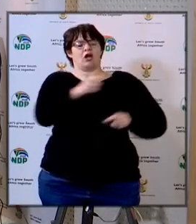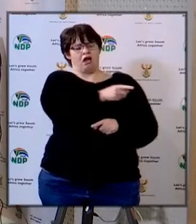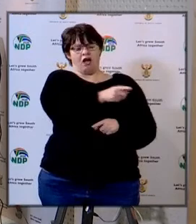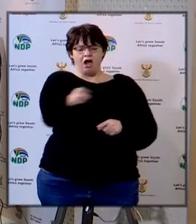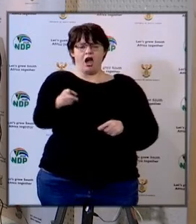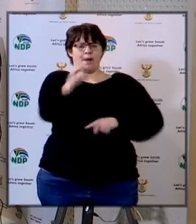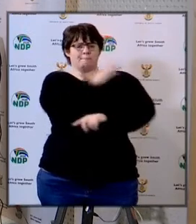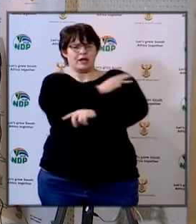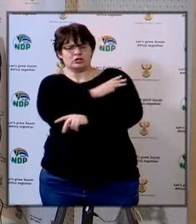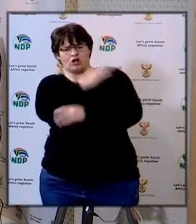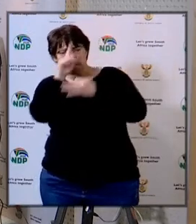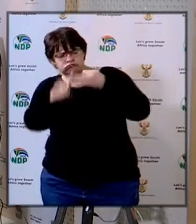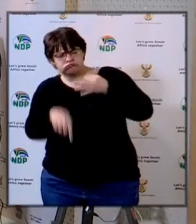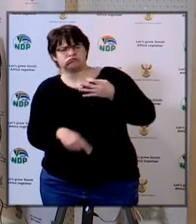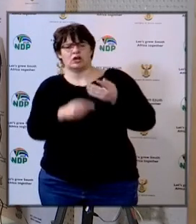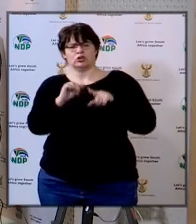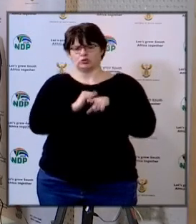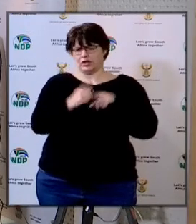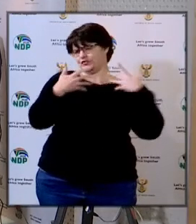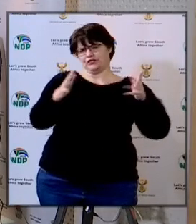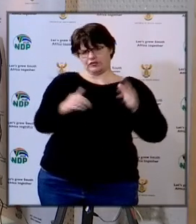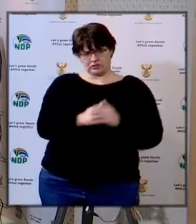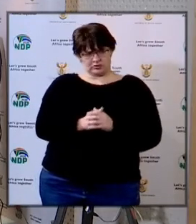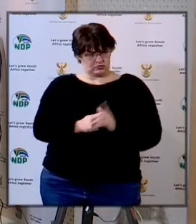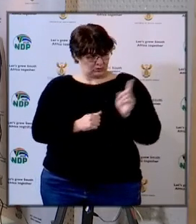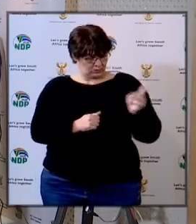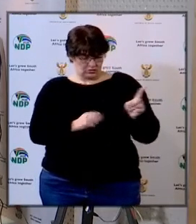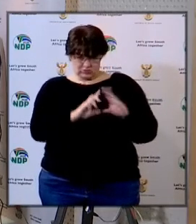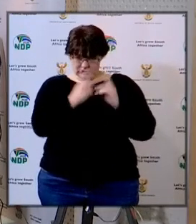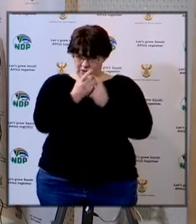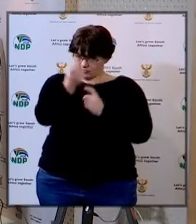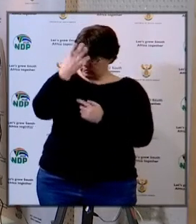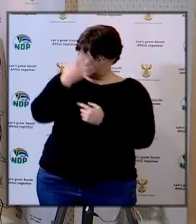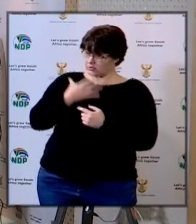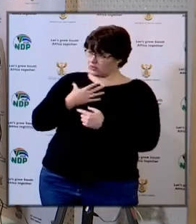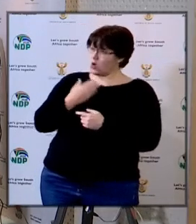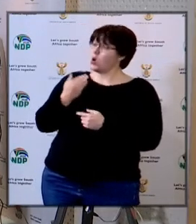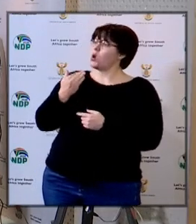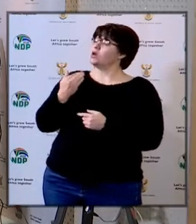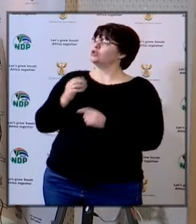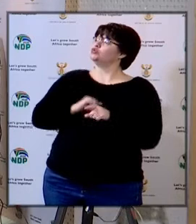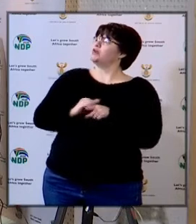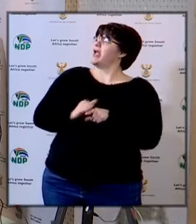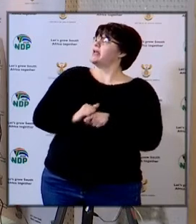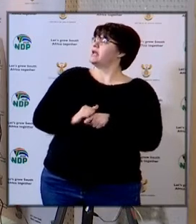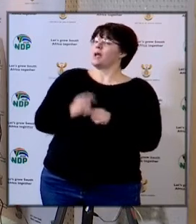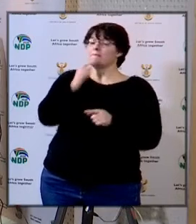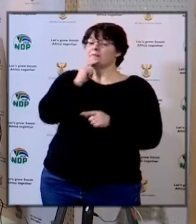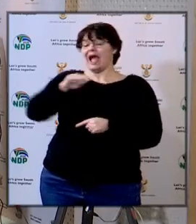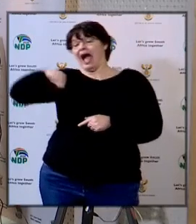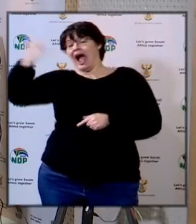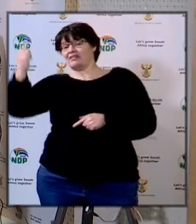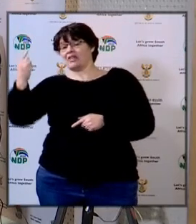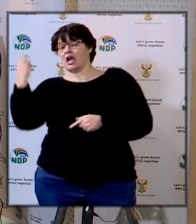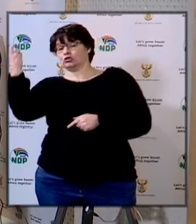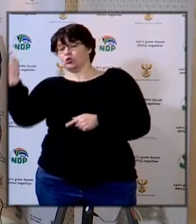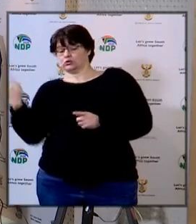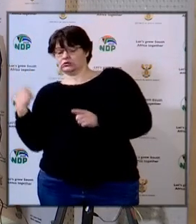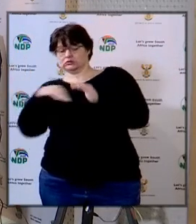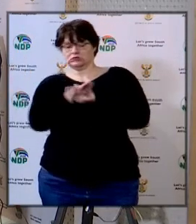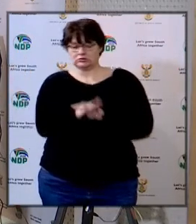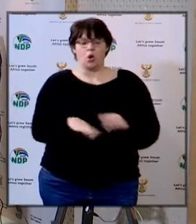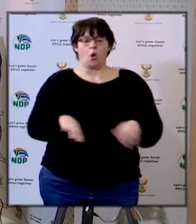and school managers can anyone in the department give me an idea on who's doing the training is it outsourced